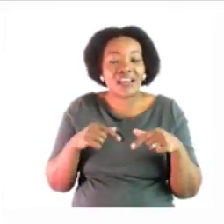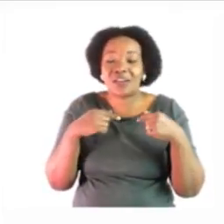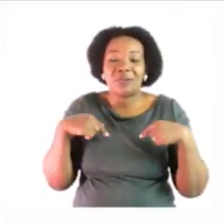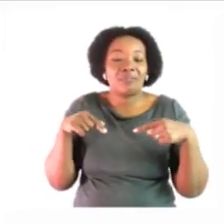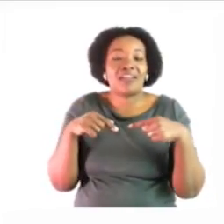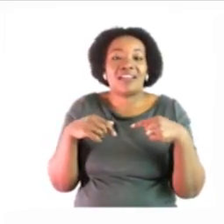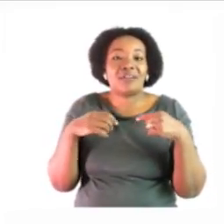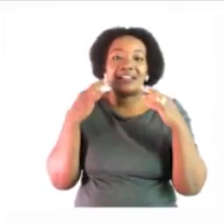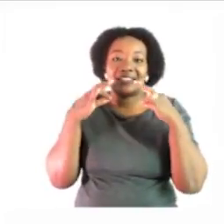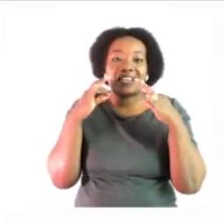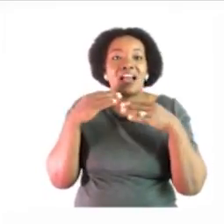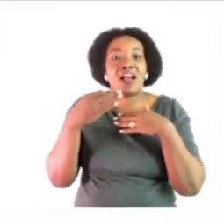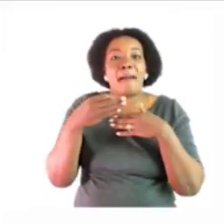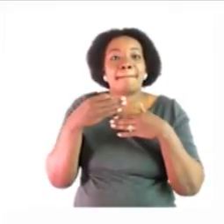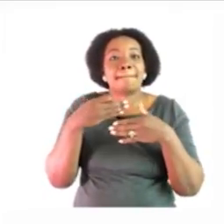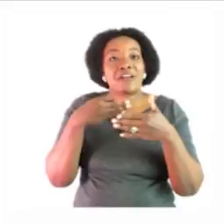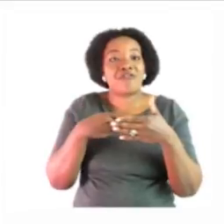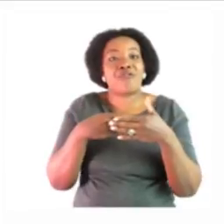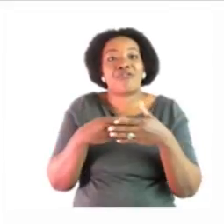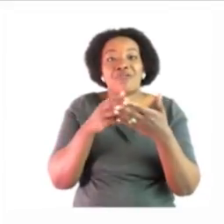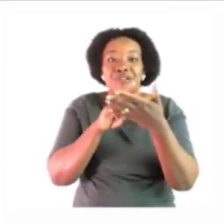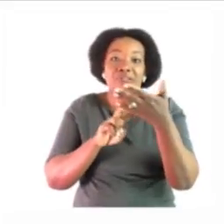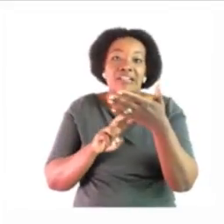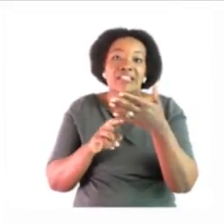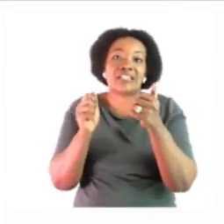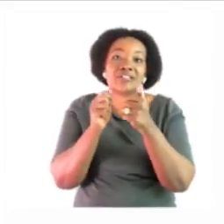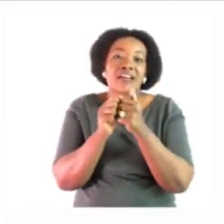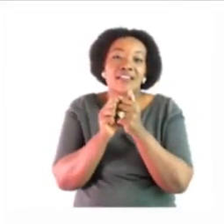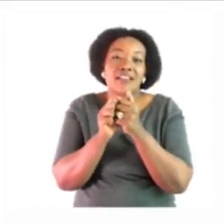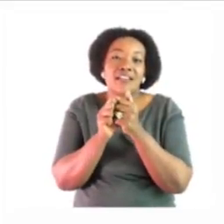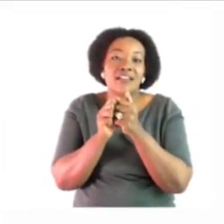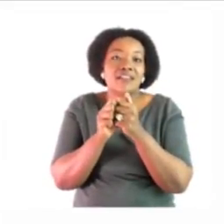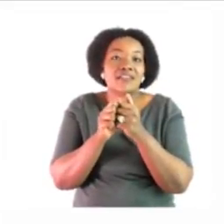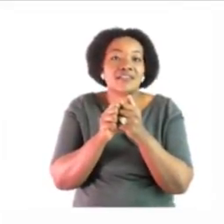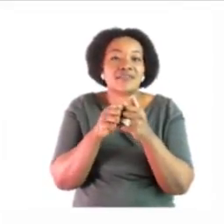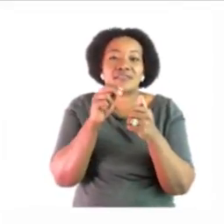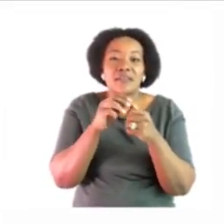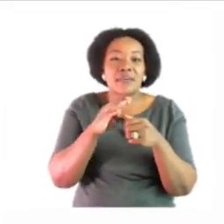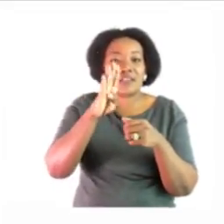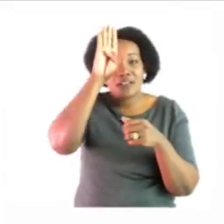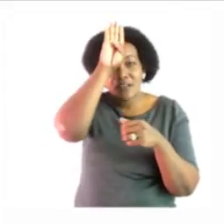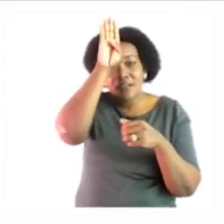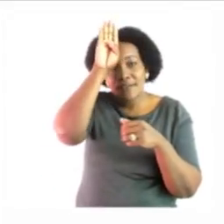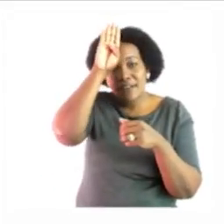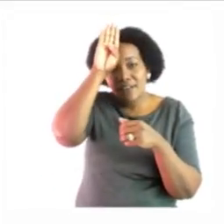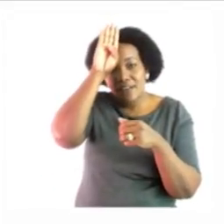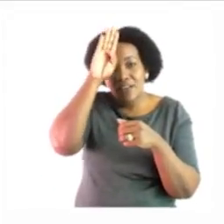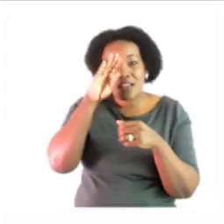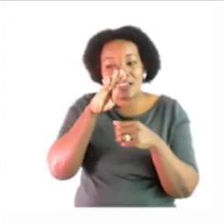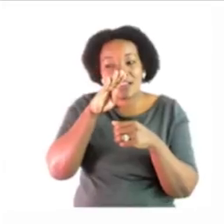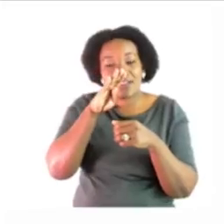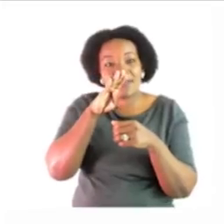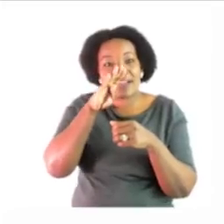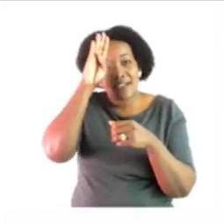we can start with the song we have to read it first it's about the firefighter the song's name